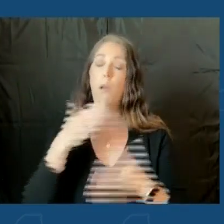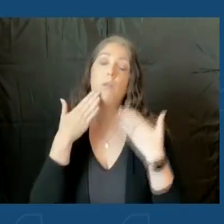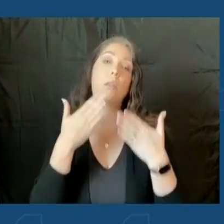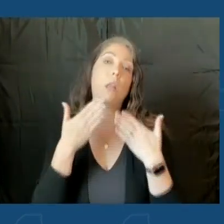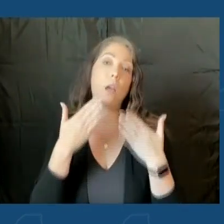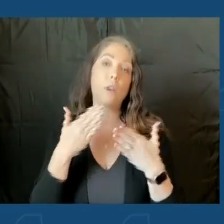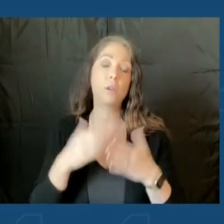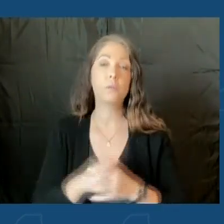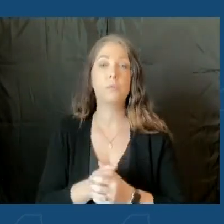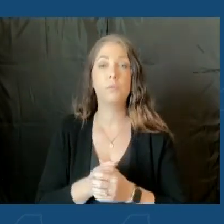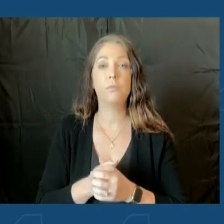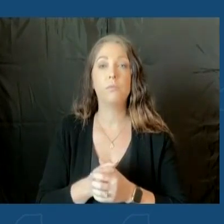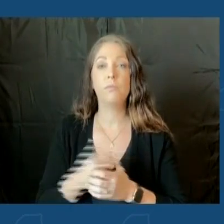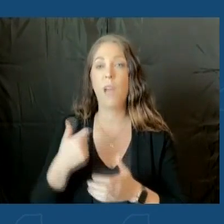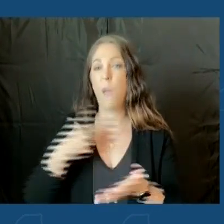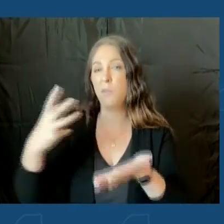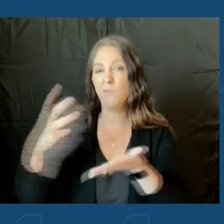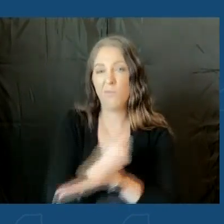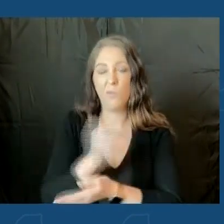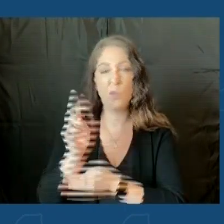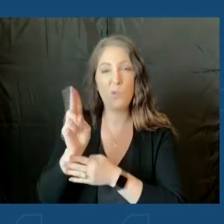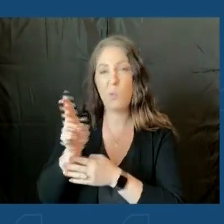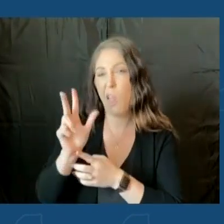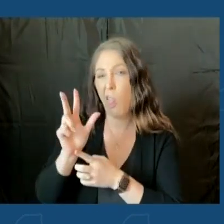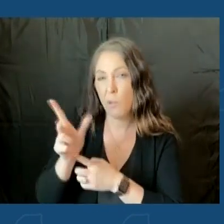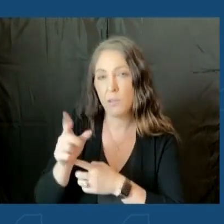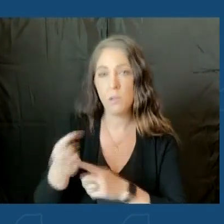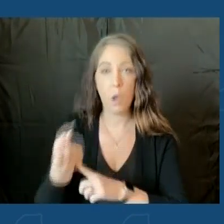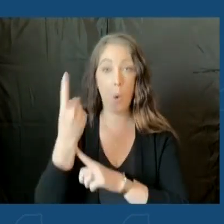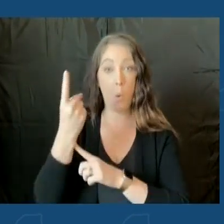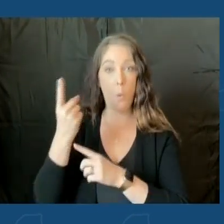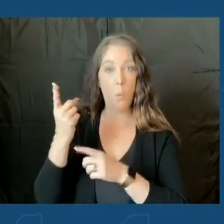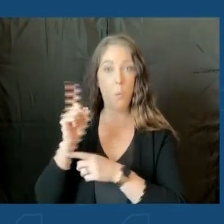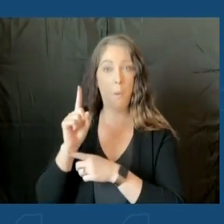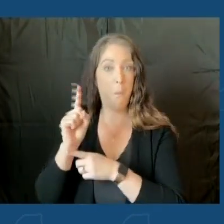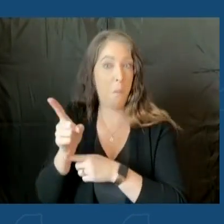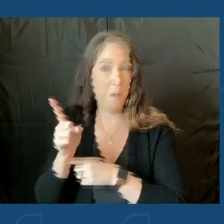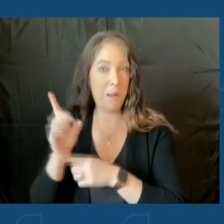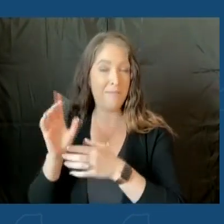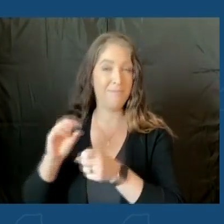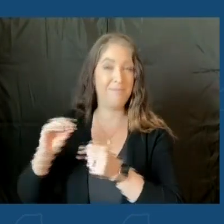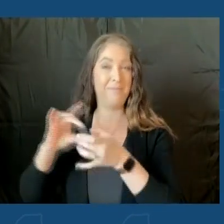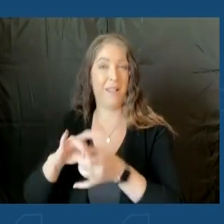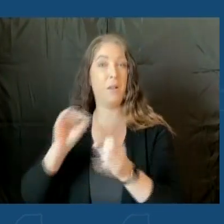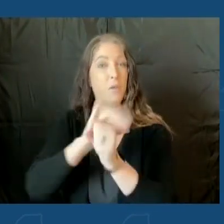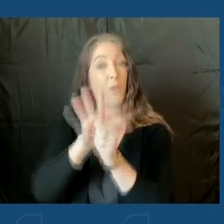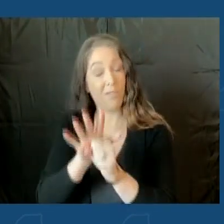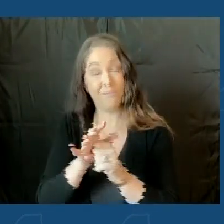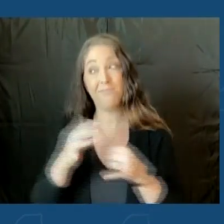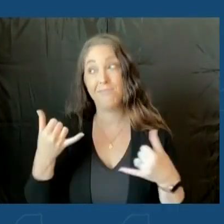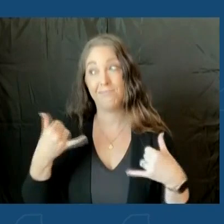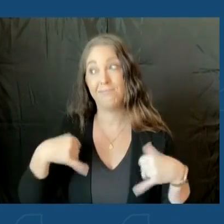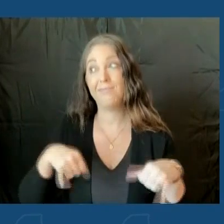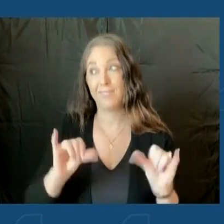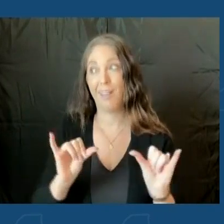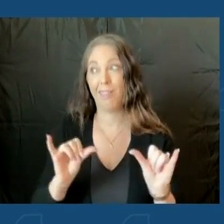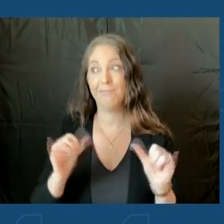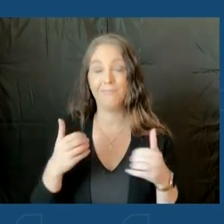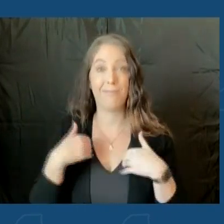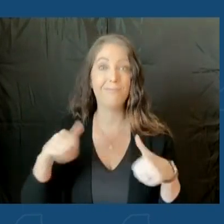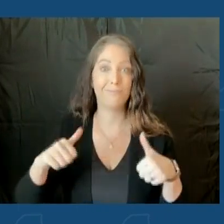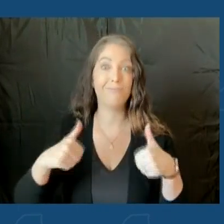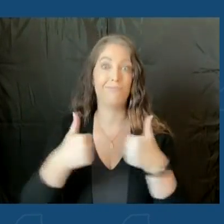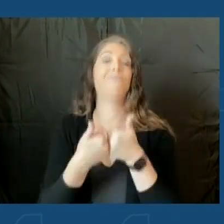I'm going to take just two, three minutes. I'm going spend a minute talking about COVID because it's still with us. We have a set of challenges that we